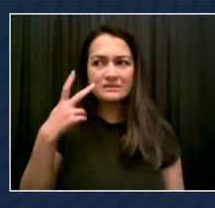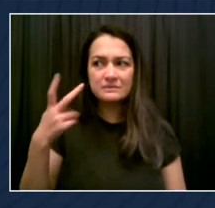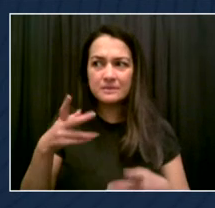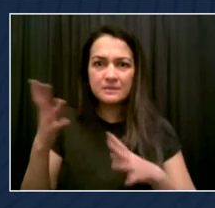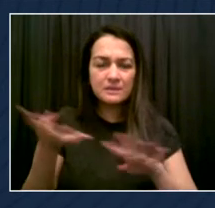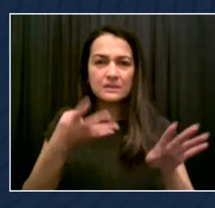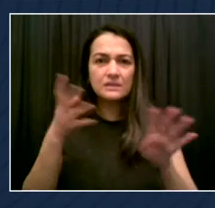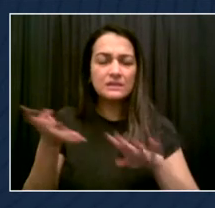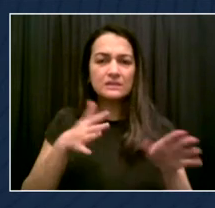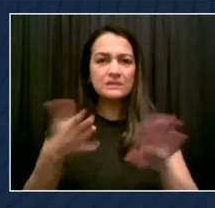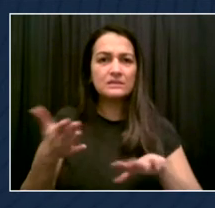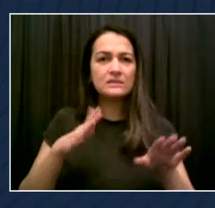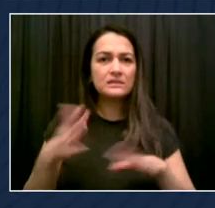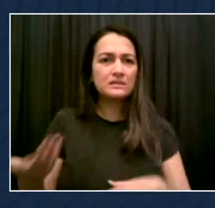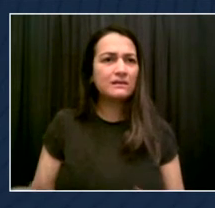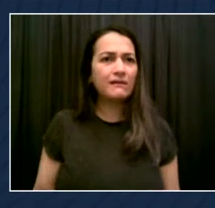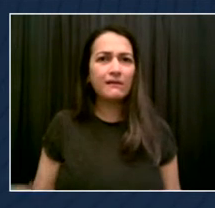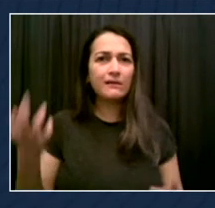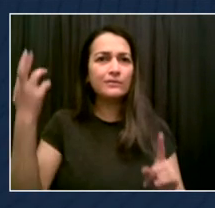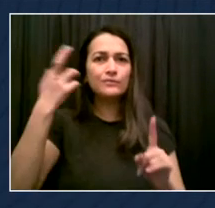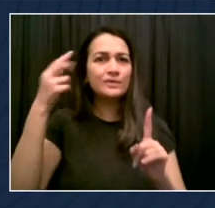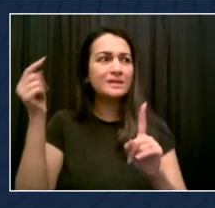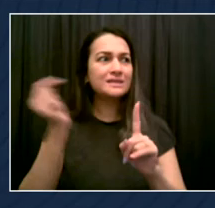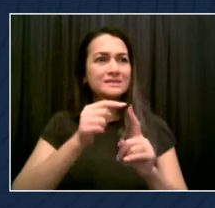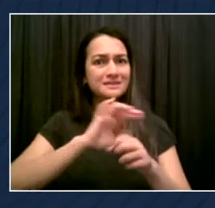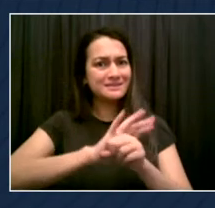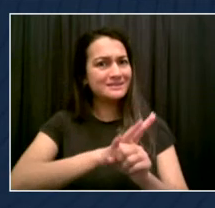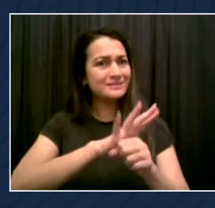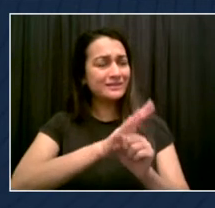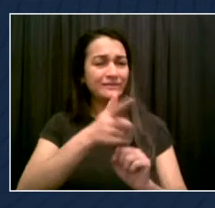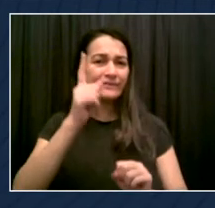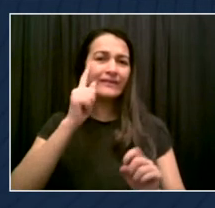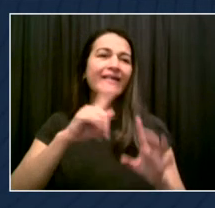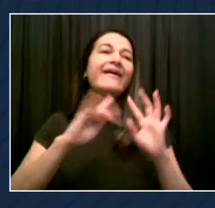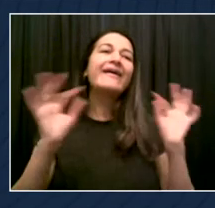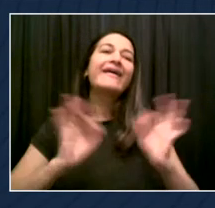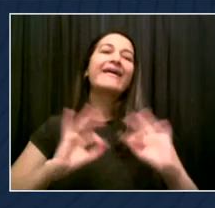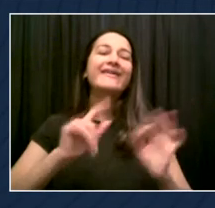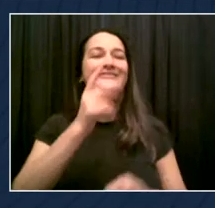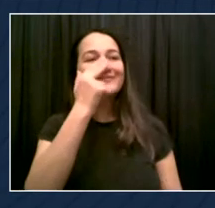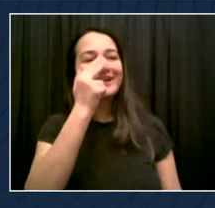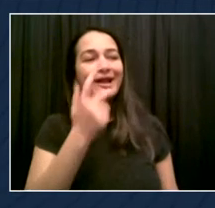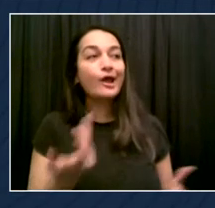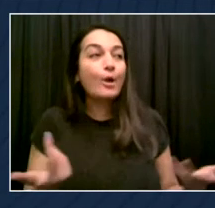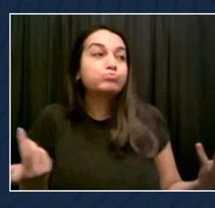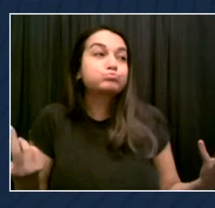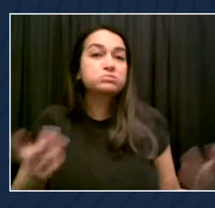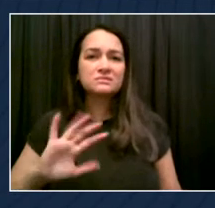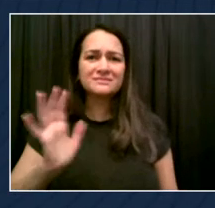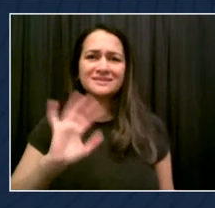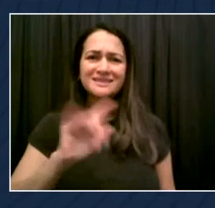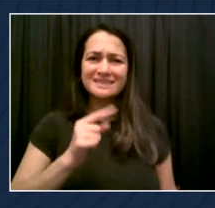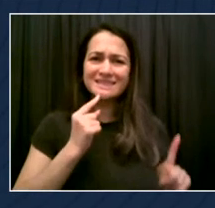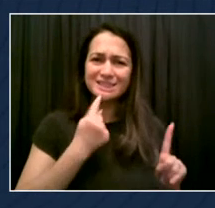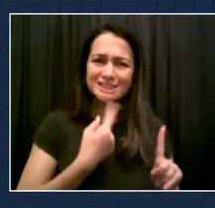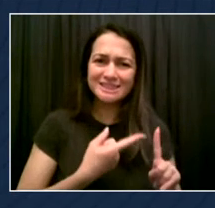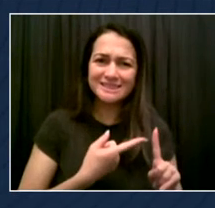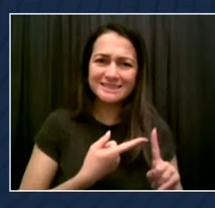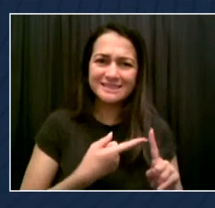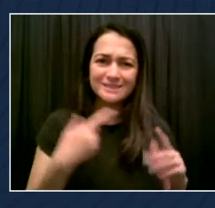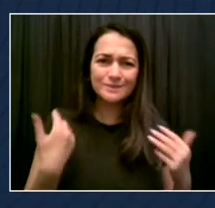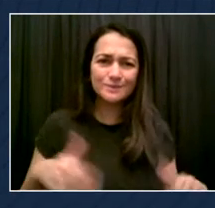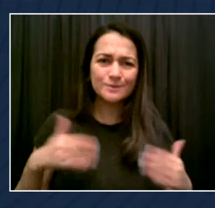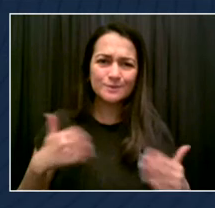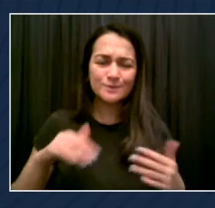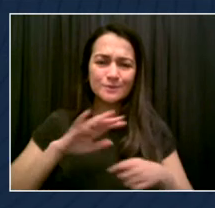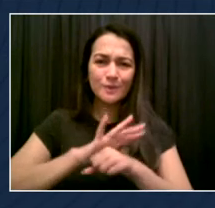place. We have the highest rate of non-vaccinated people in New York City. There's